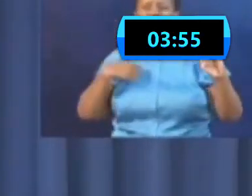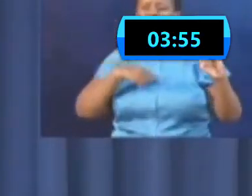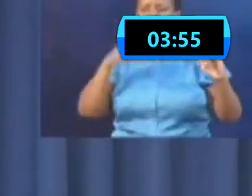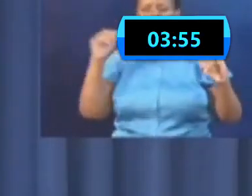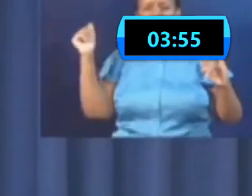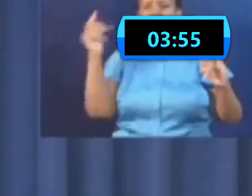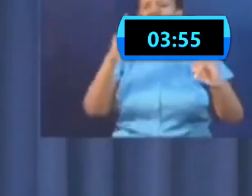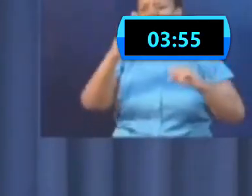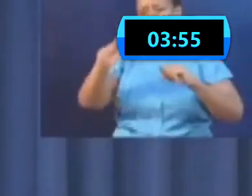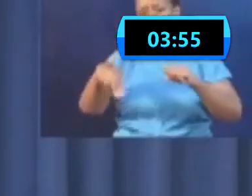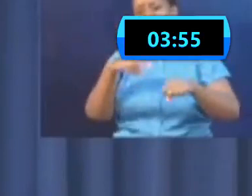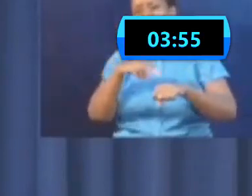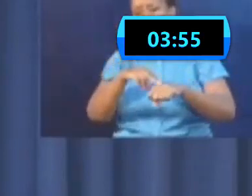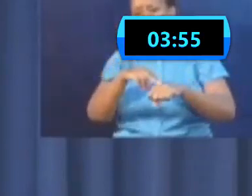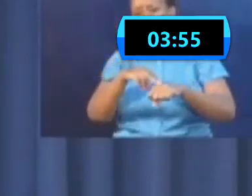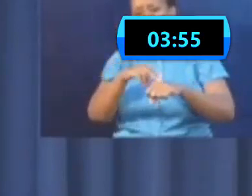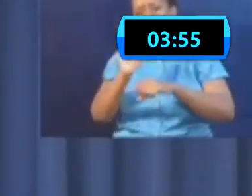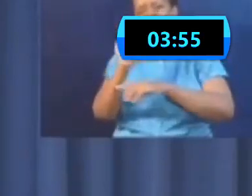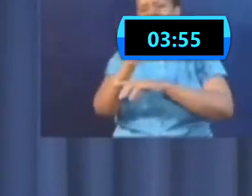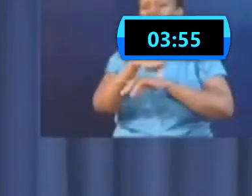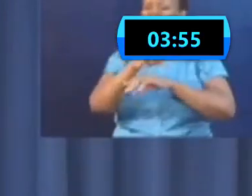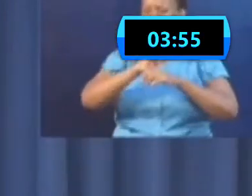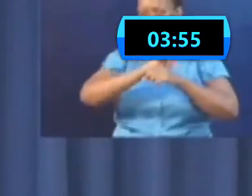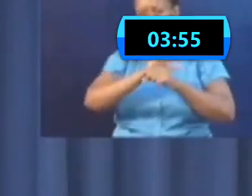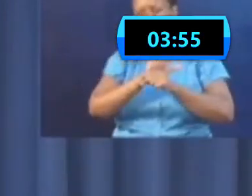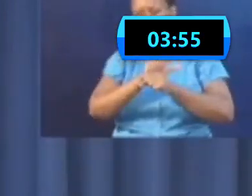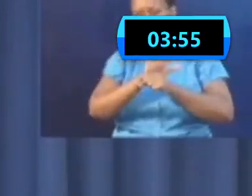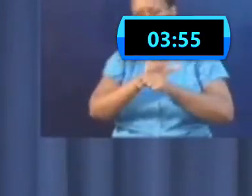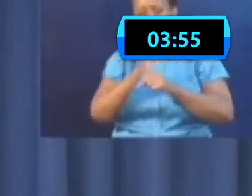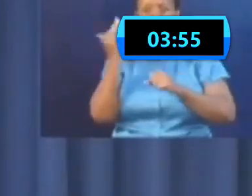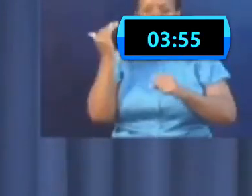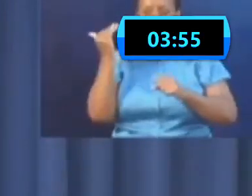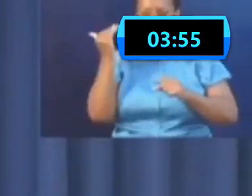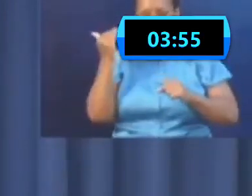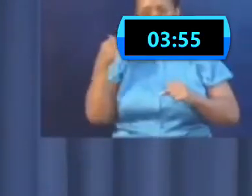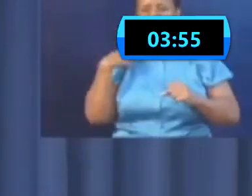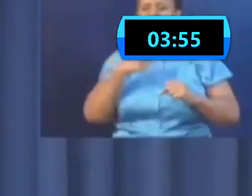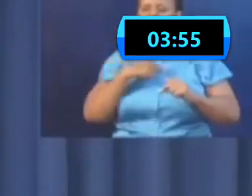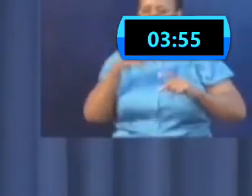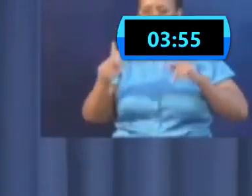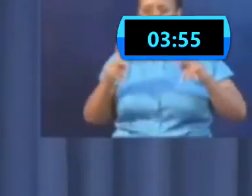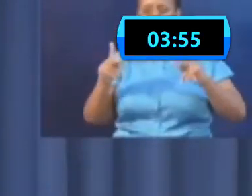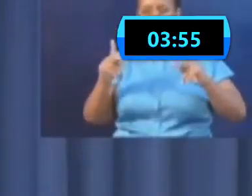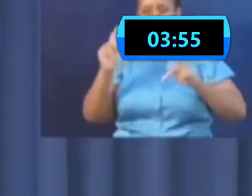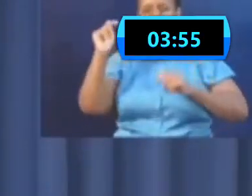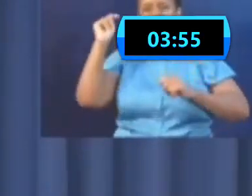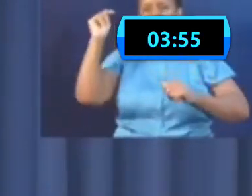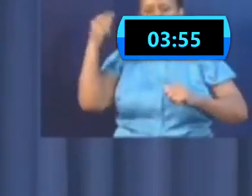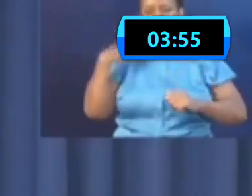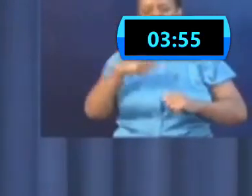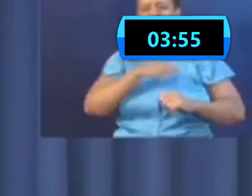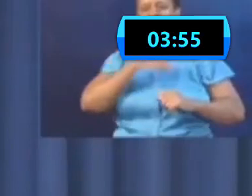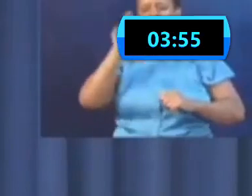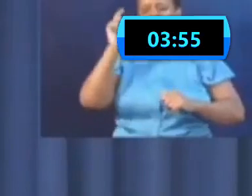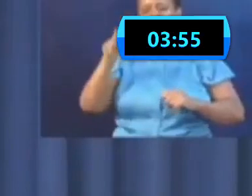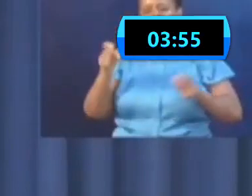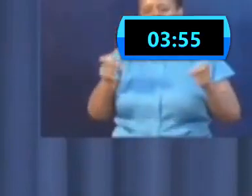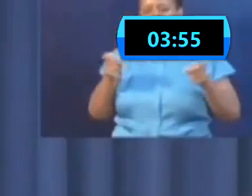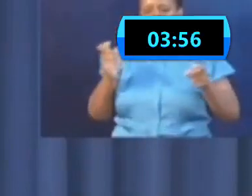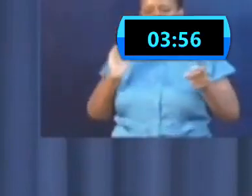with aplomb because we are the people of Trinidad and Tobago and we are to manage and handle our stories